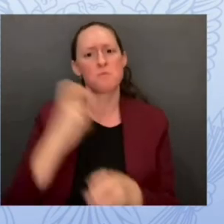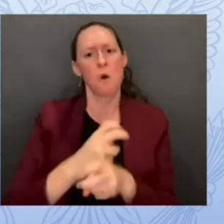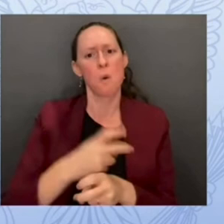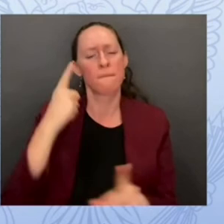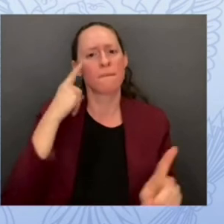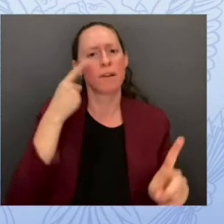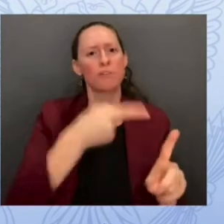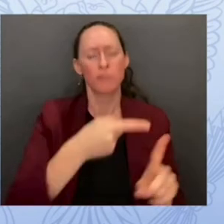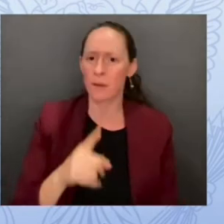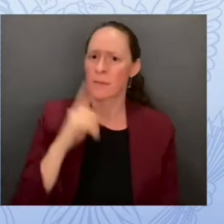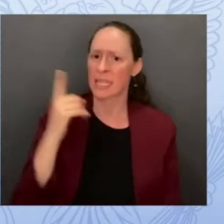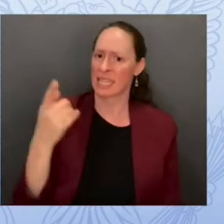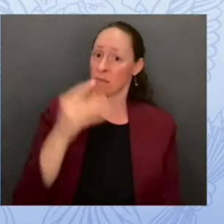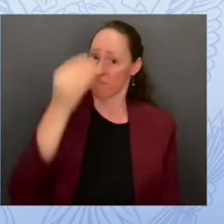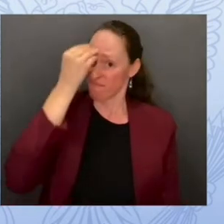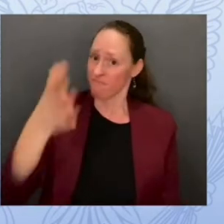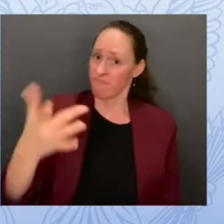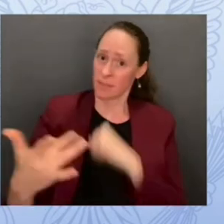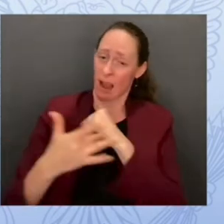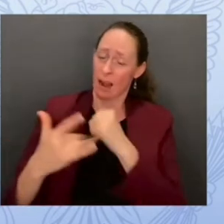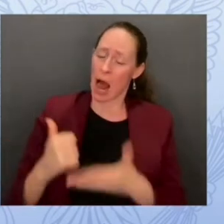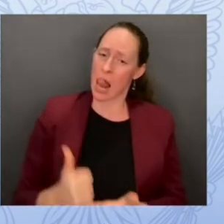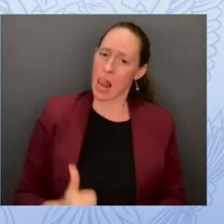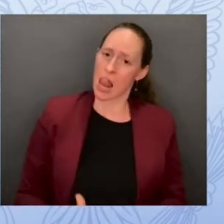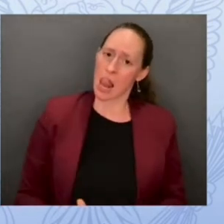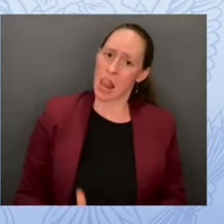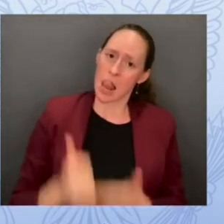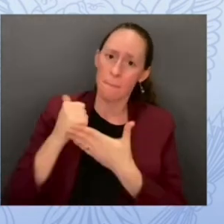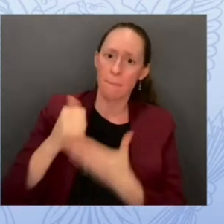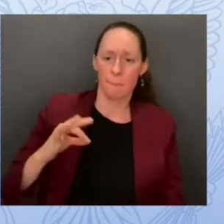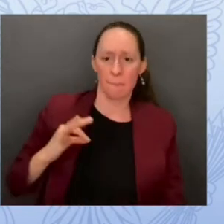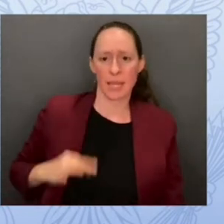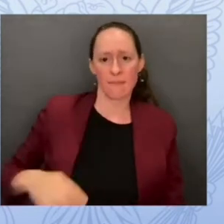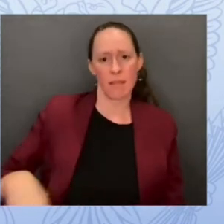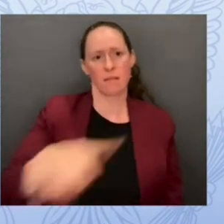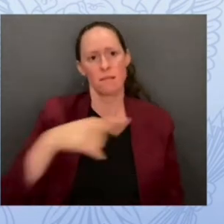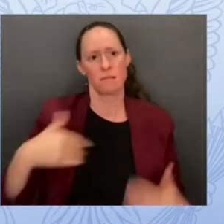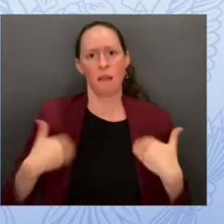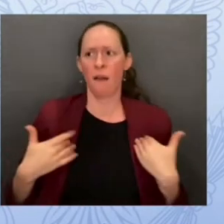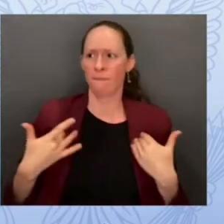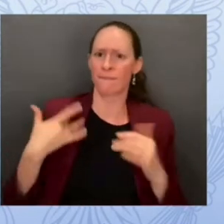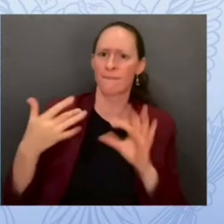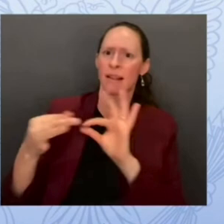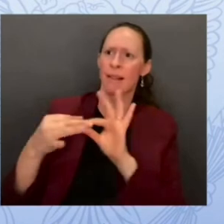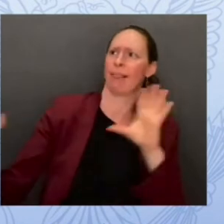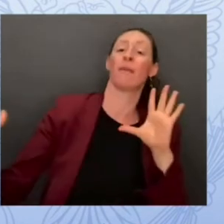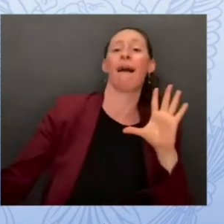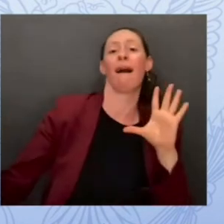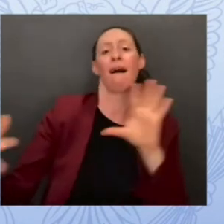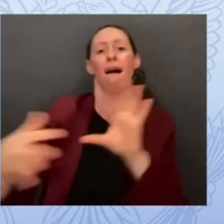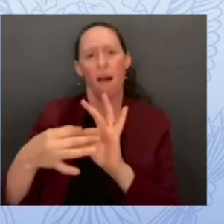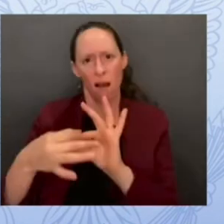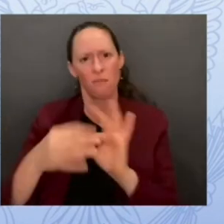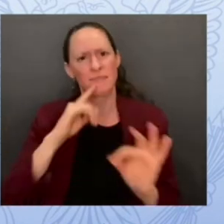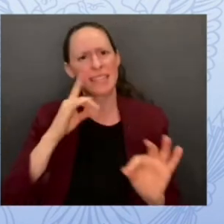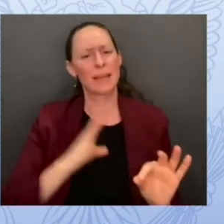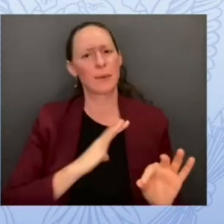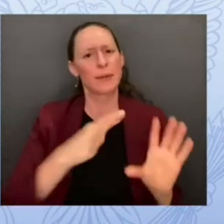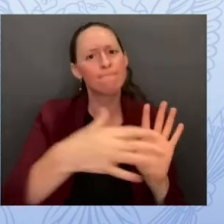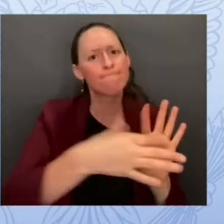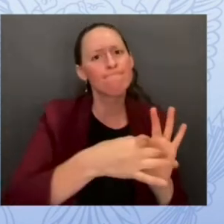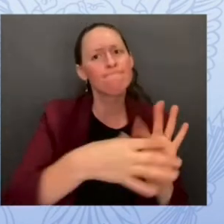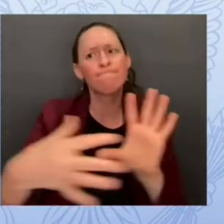people. At its best, technology can help our students connect with each other, and they're learning in a way that nothing else can.